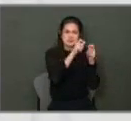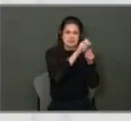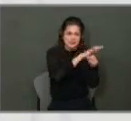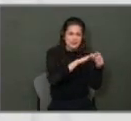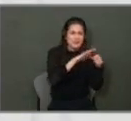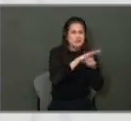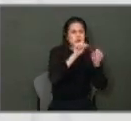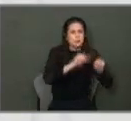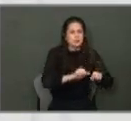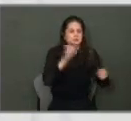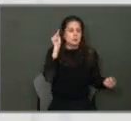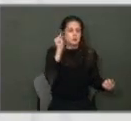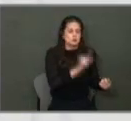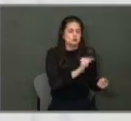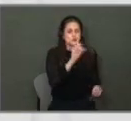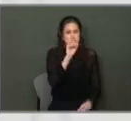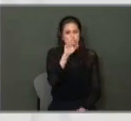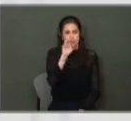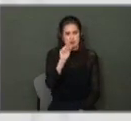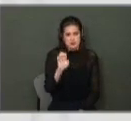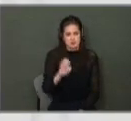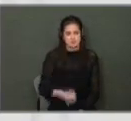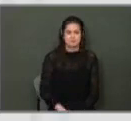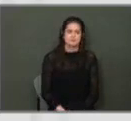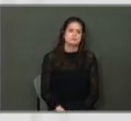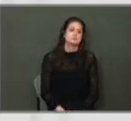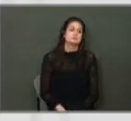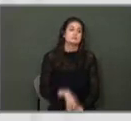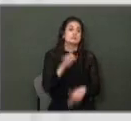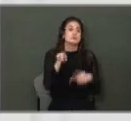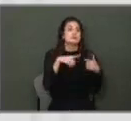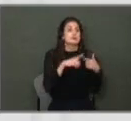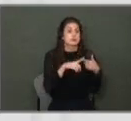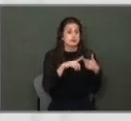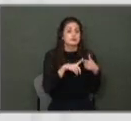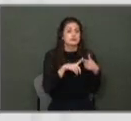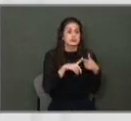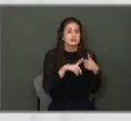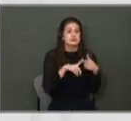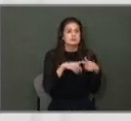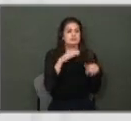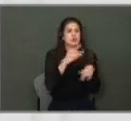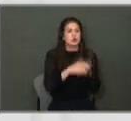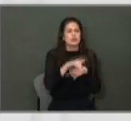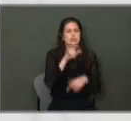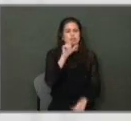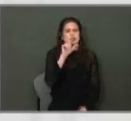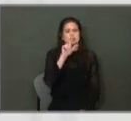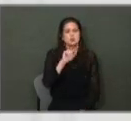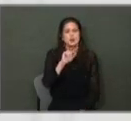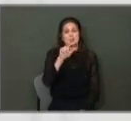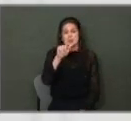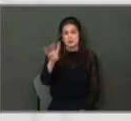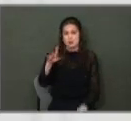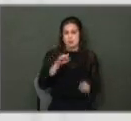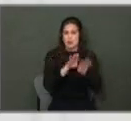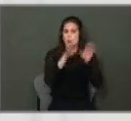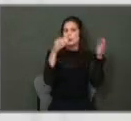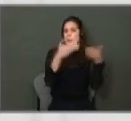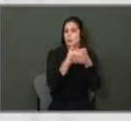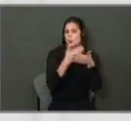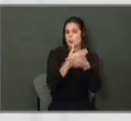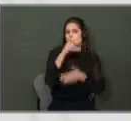prevent that crime from occurring. The second area, the city in early 2024 will be opening the North St. Mary's